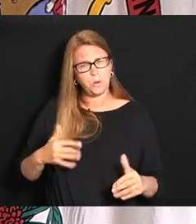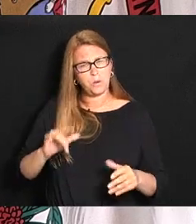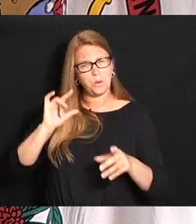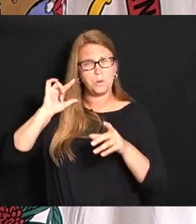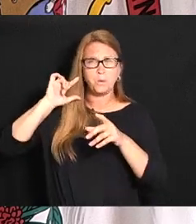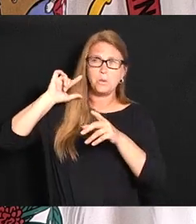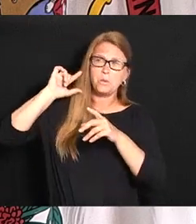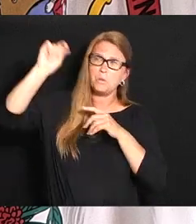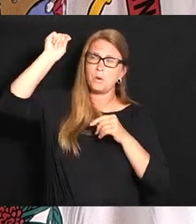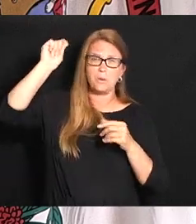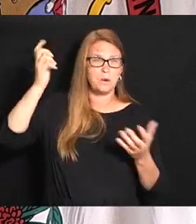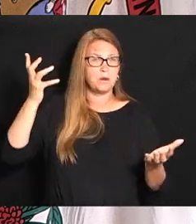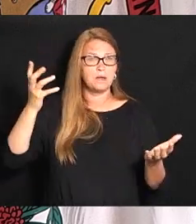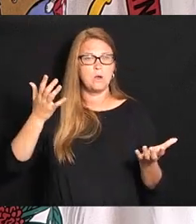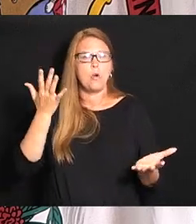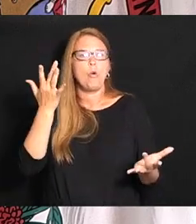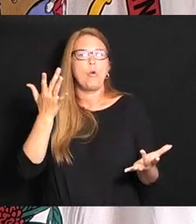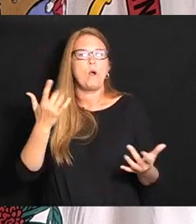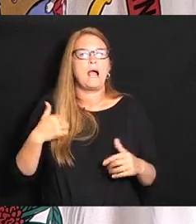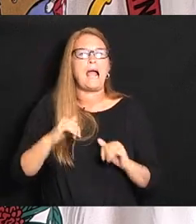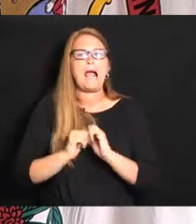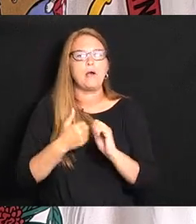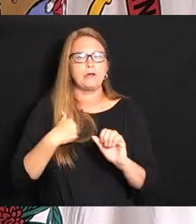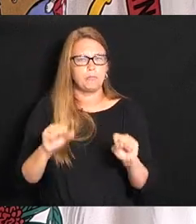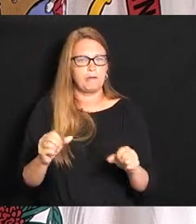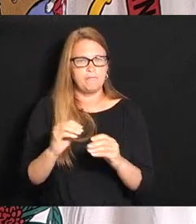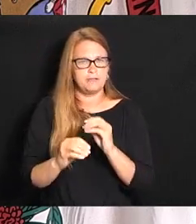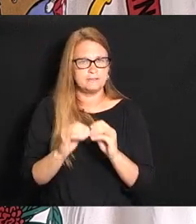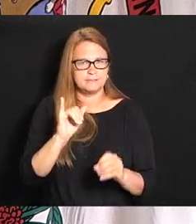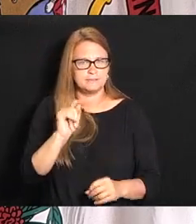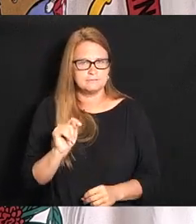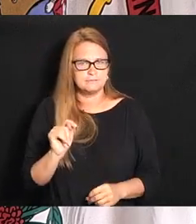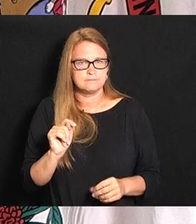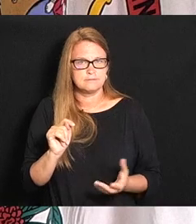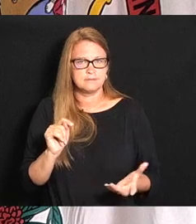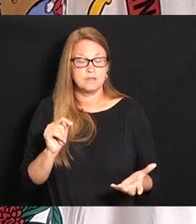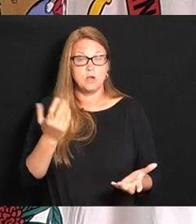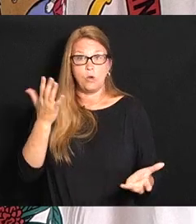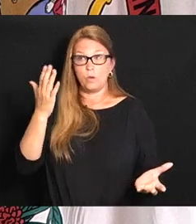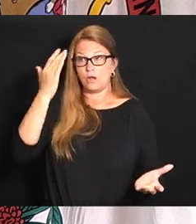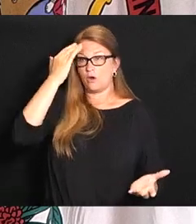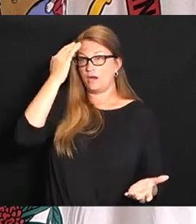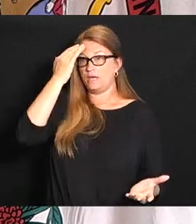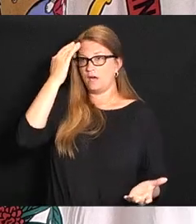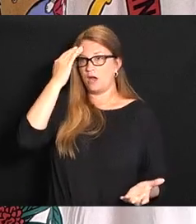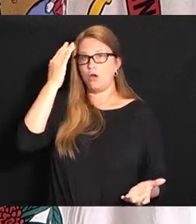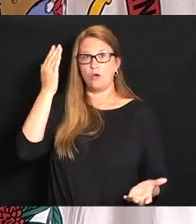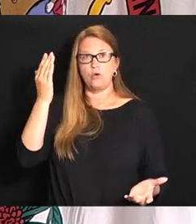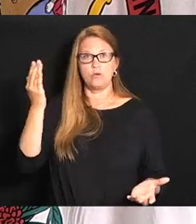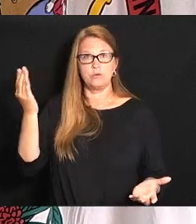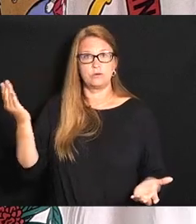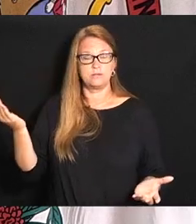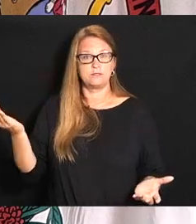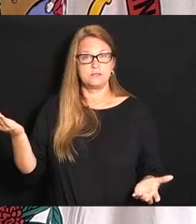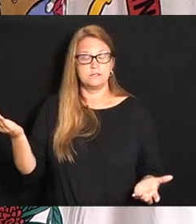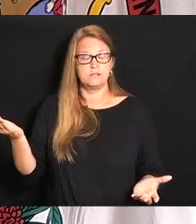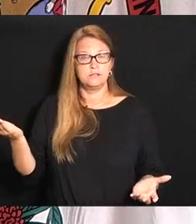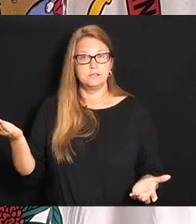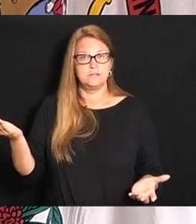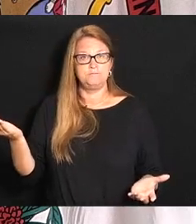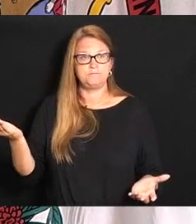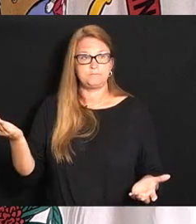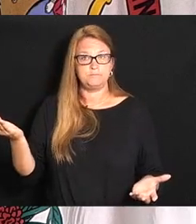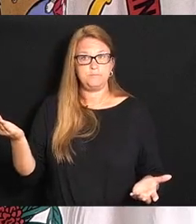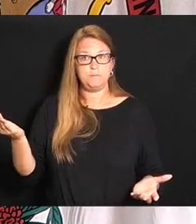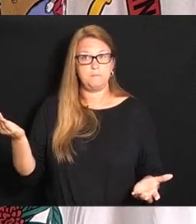something about it we absolutely know without any question to me at least that